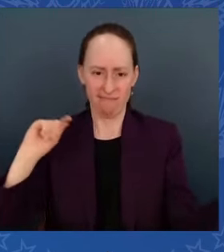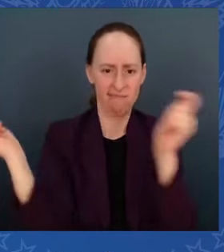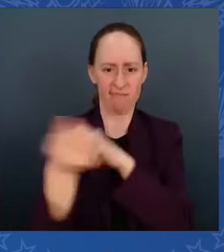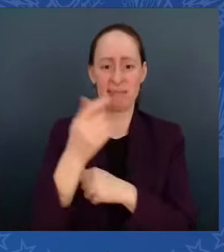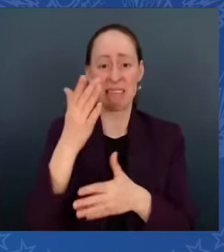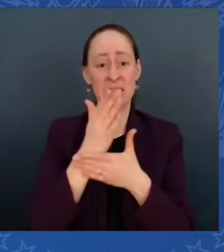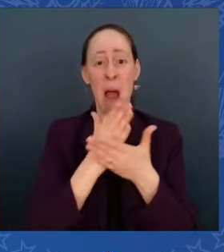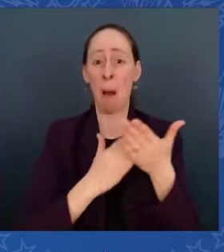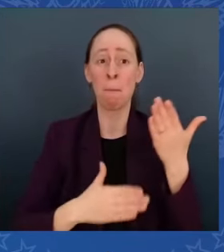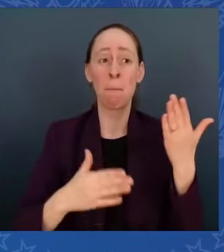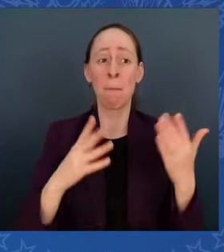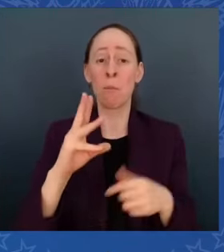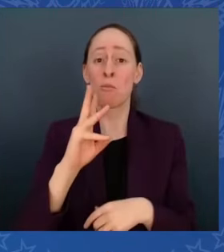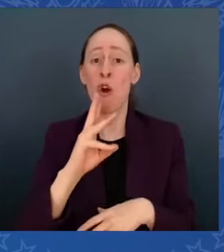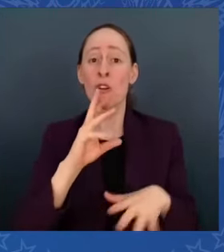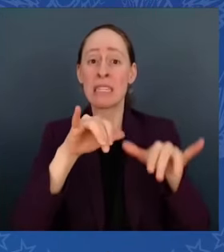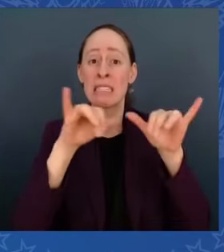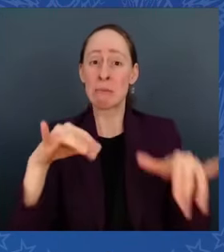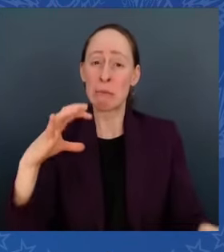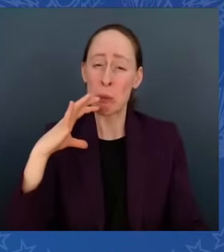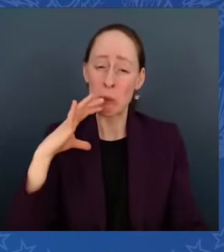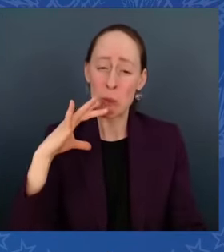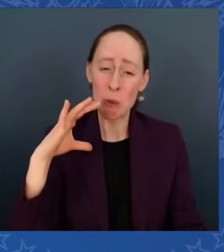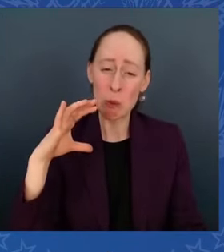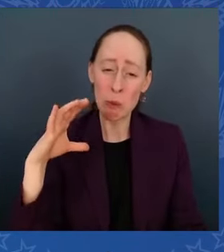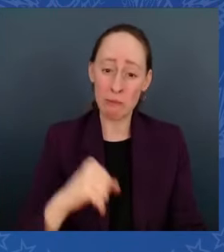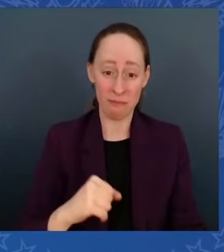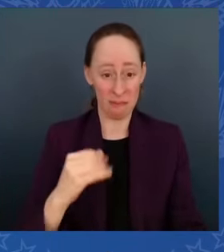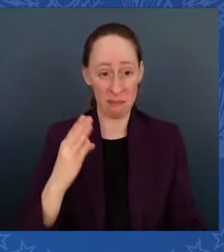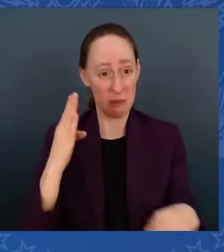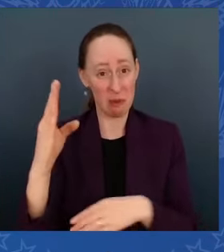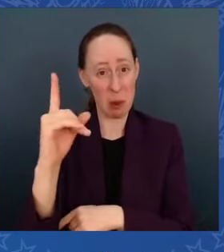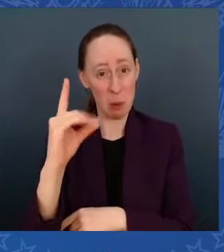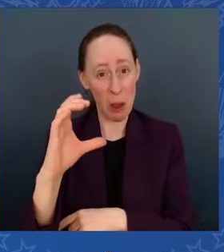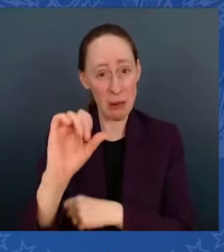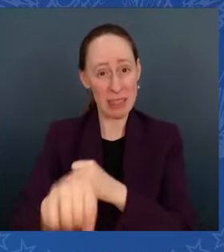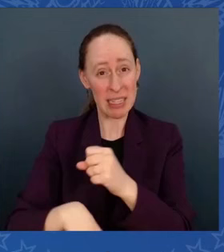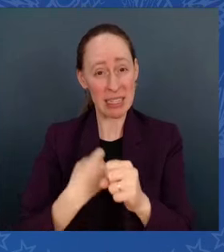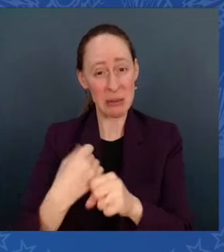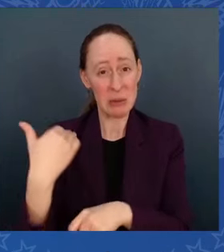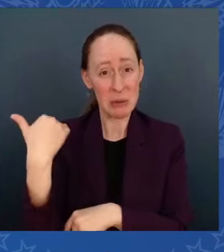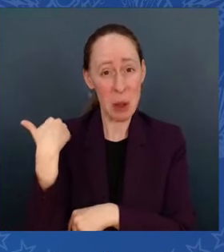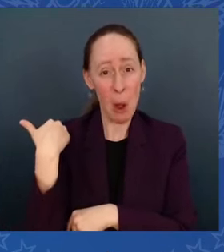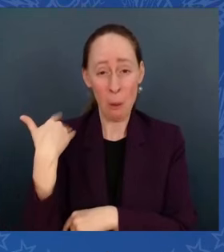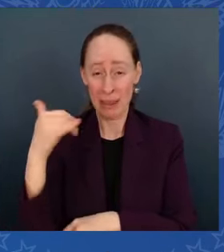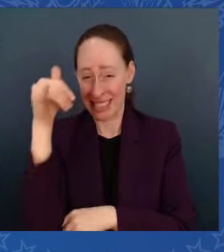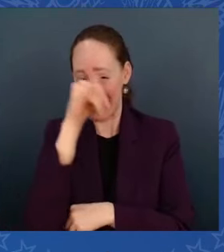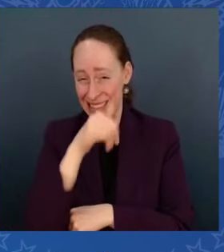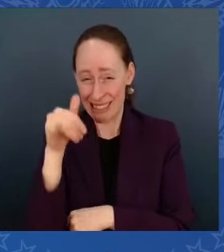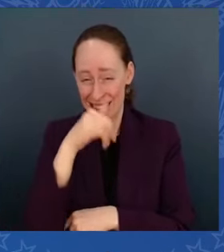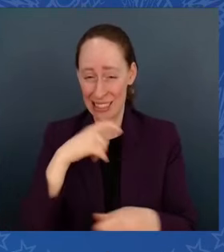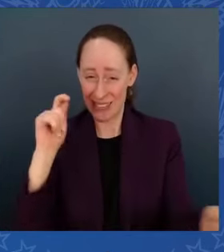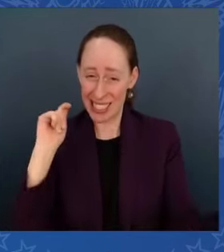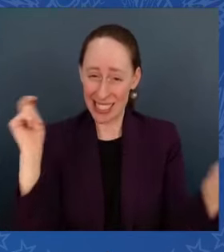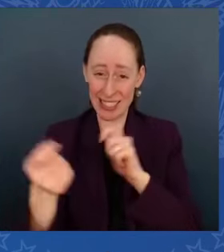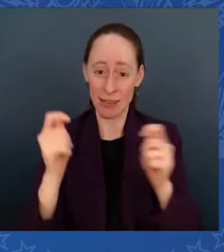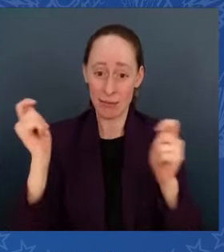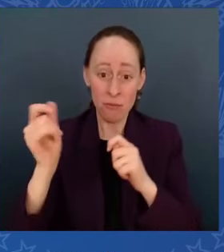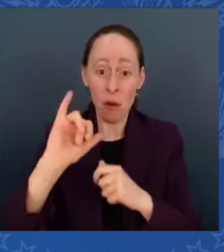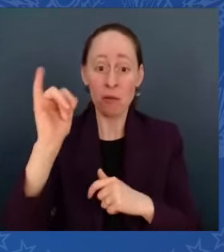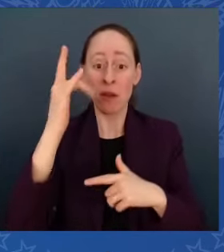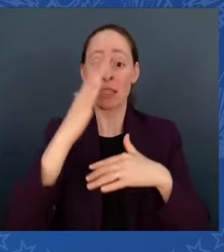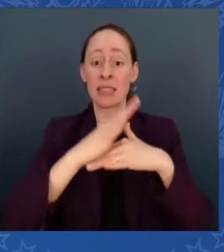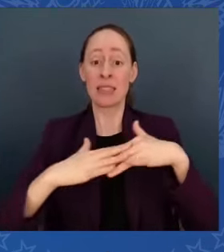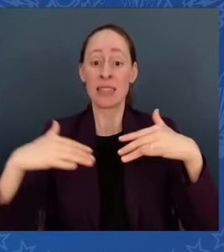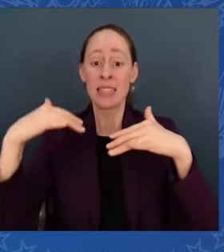— 100 years old. And finally, we're improving water systems on tribal lands. We're nearly half of the population —